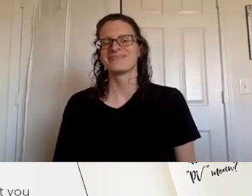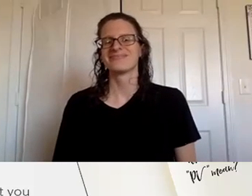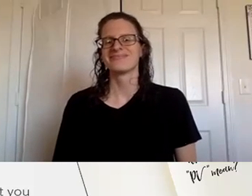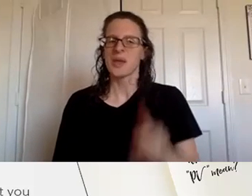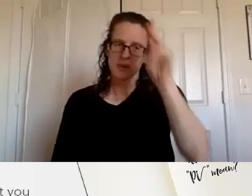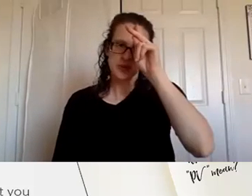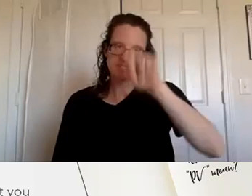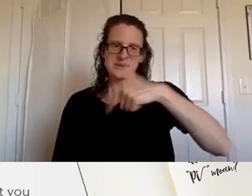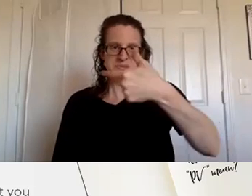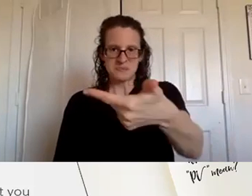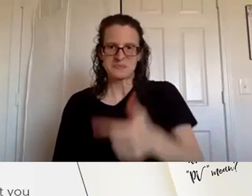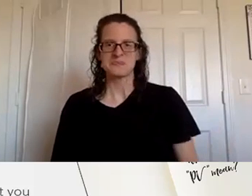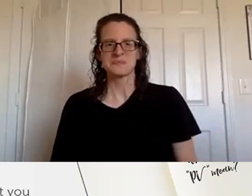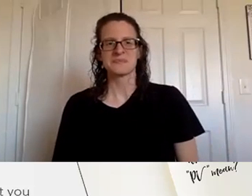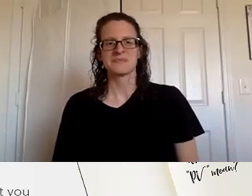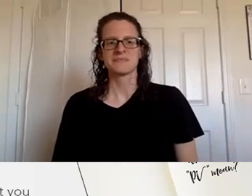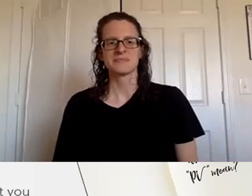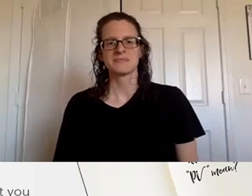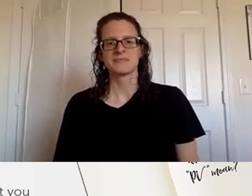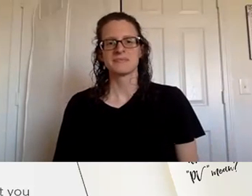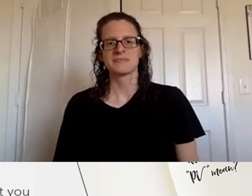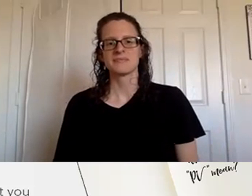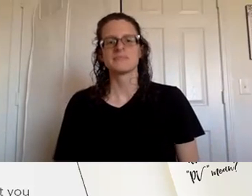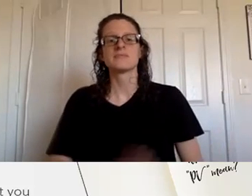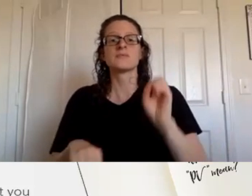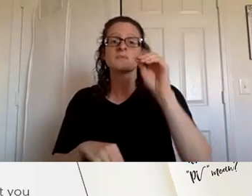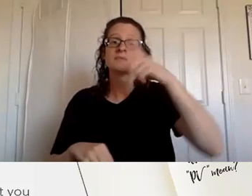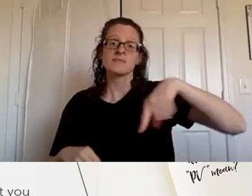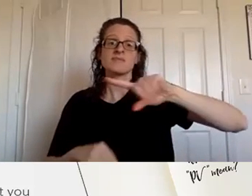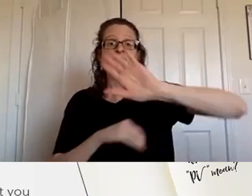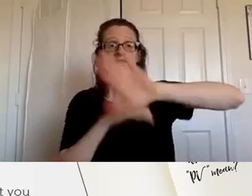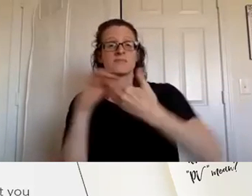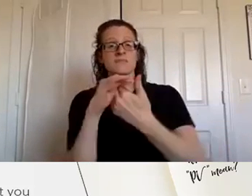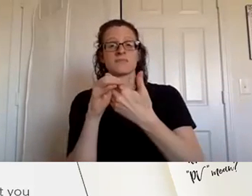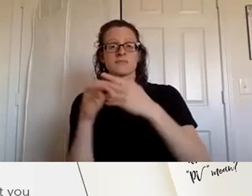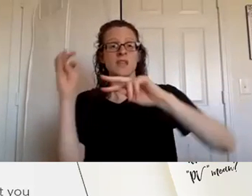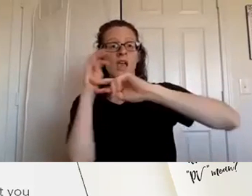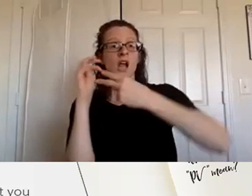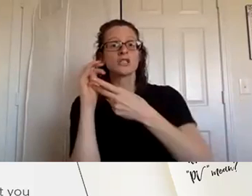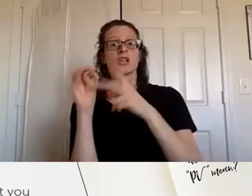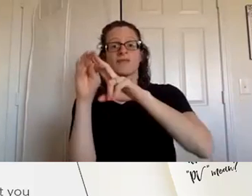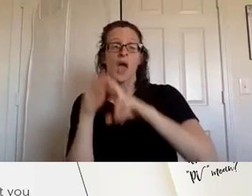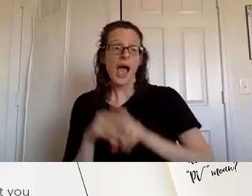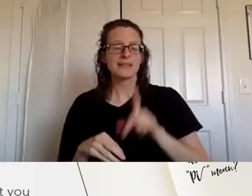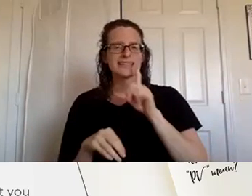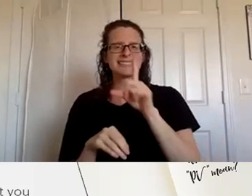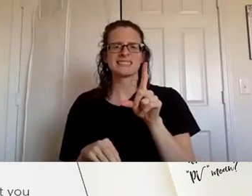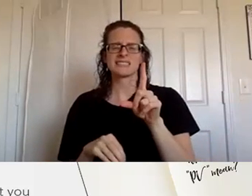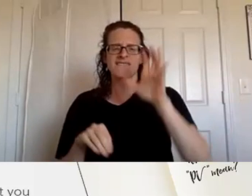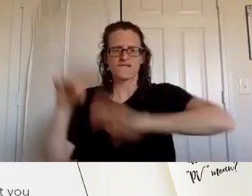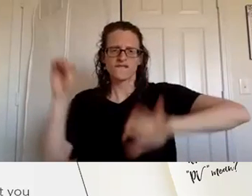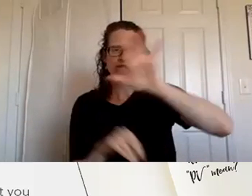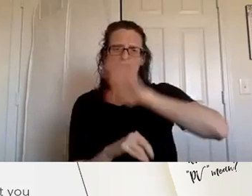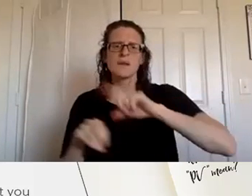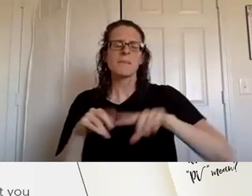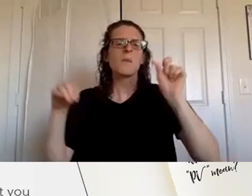okay um so these terms can be a little confusing um and we can go into these in